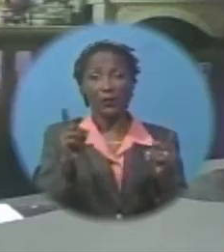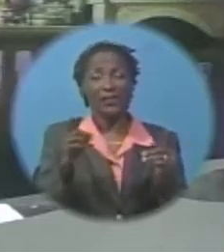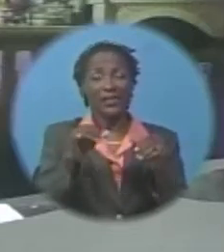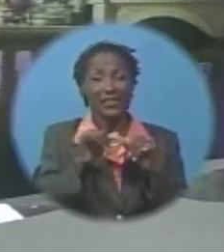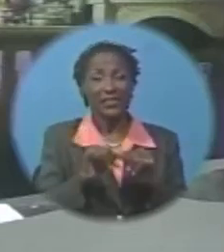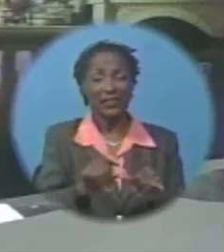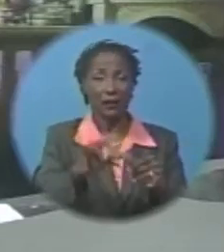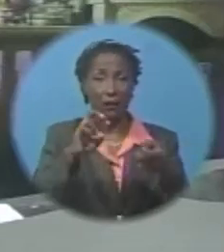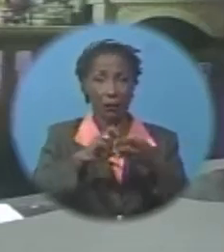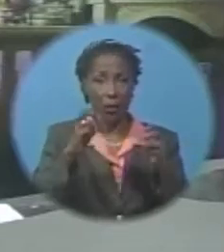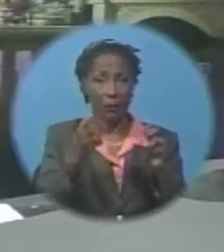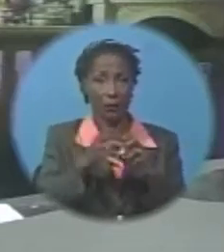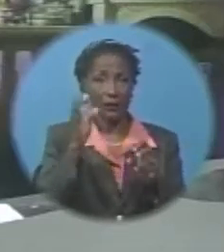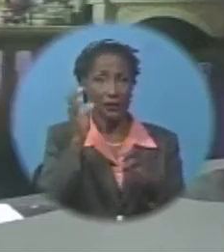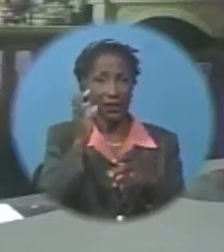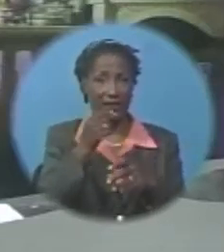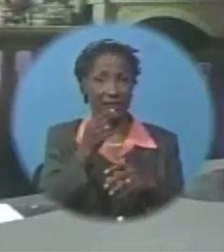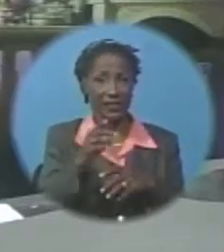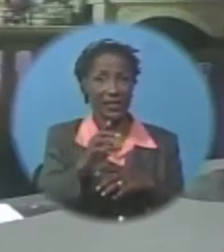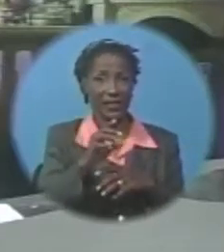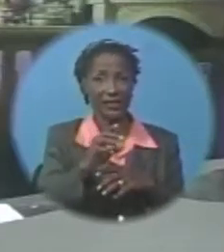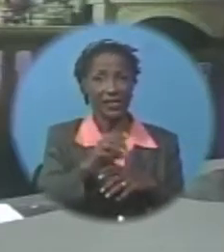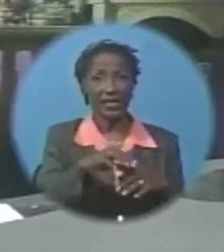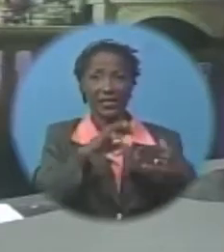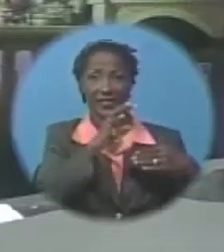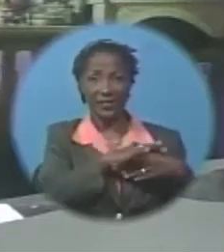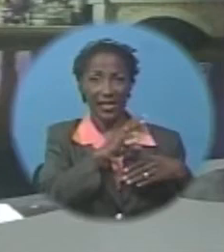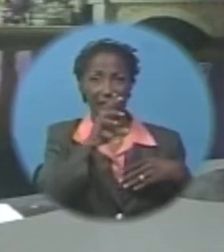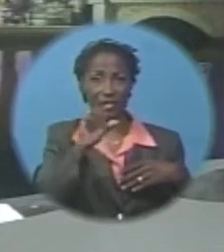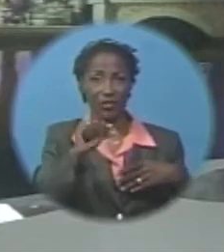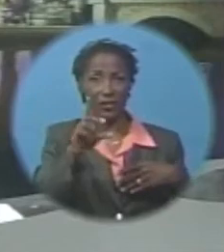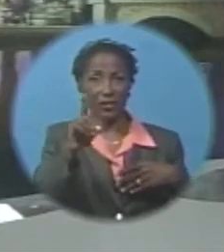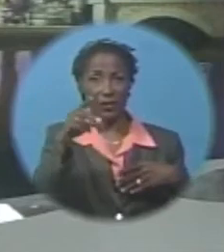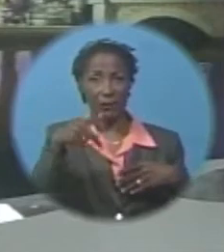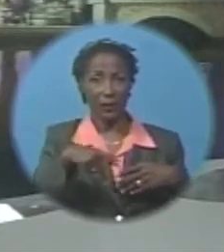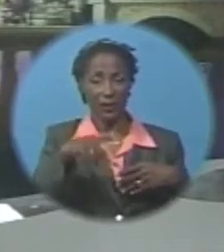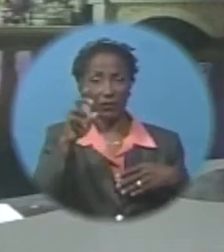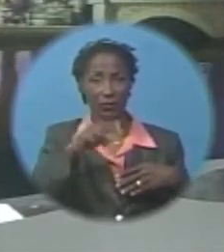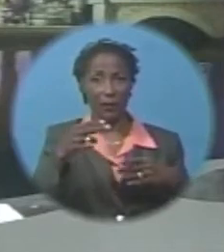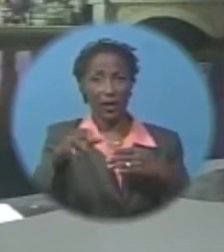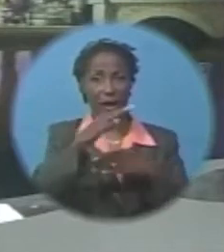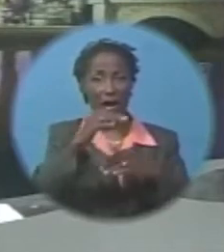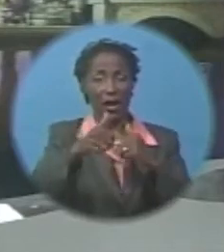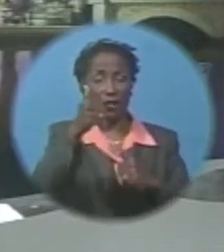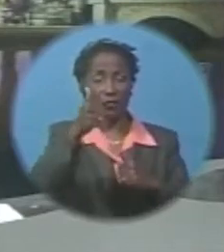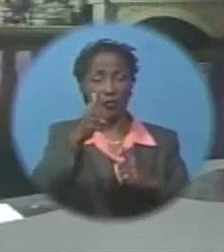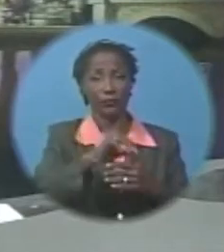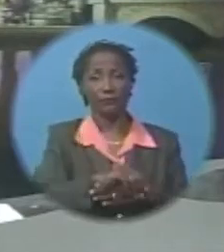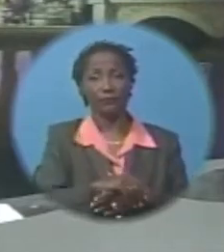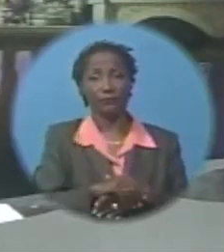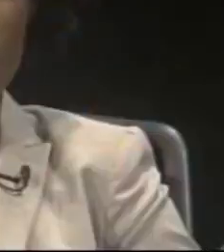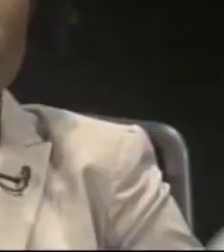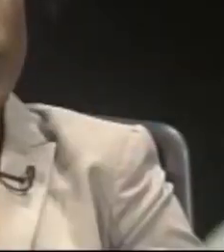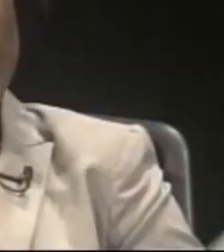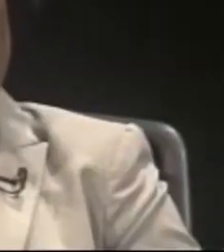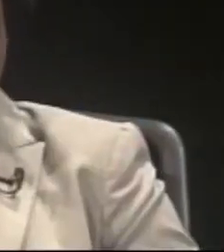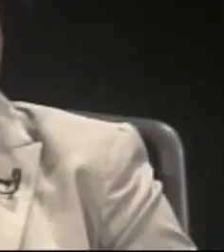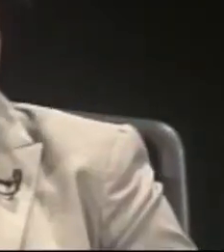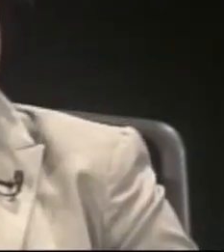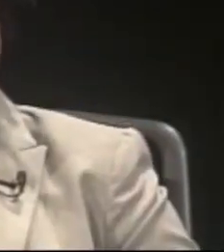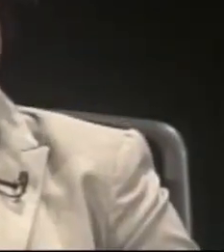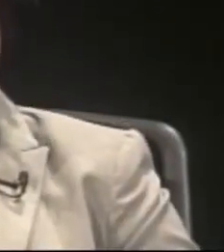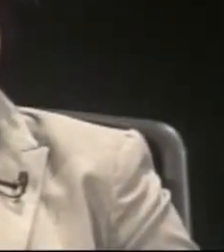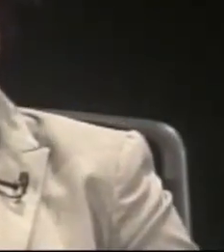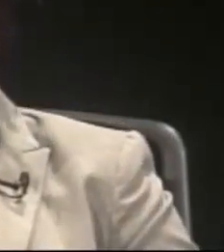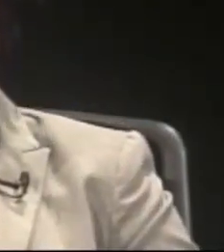Kettle suggests the debt-to-GDP ratio could be higher if arrears are taken into account. Often when we talk about